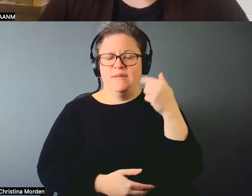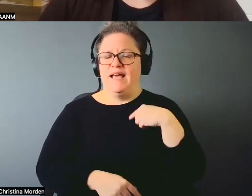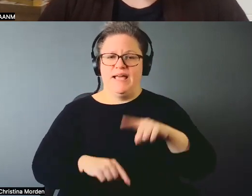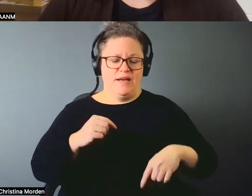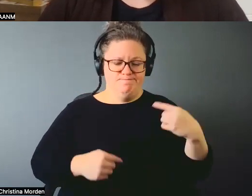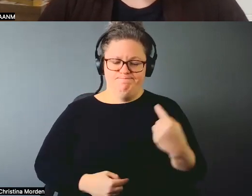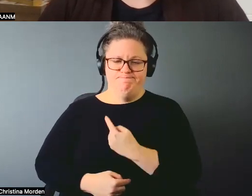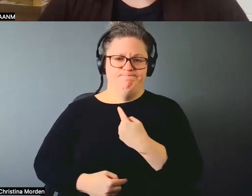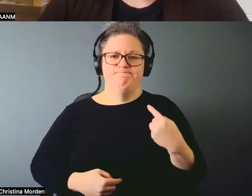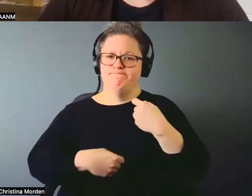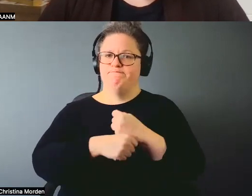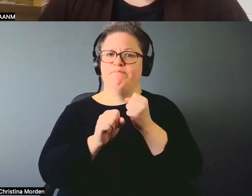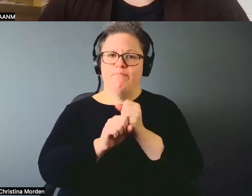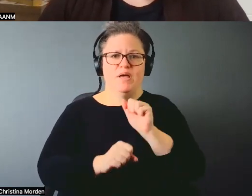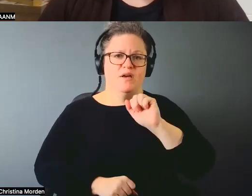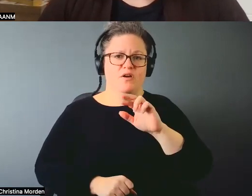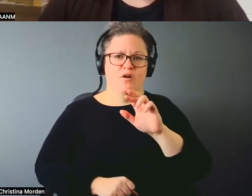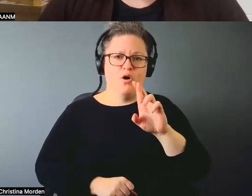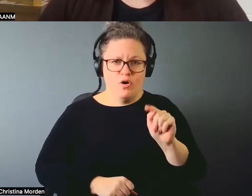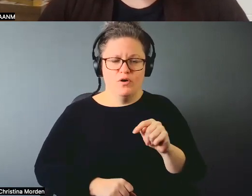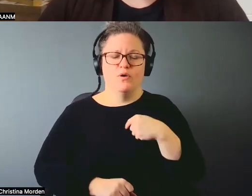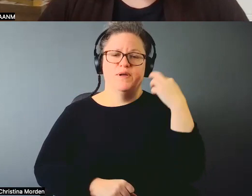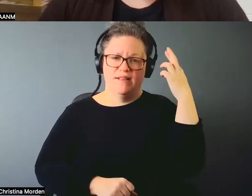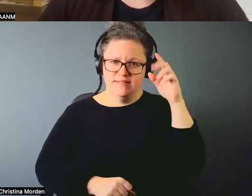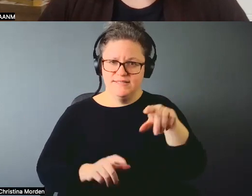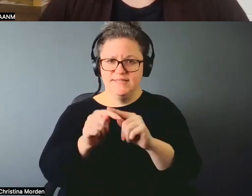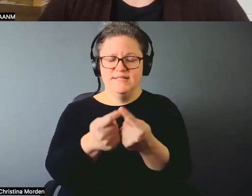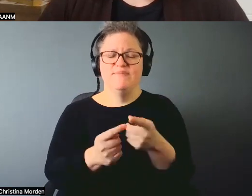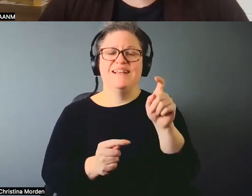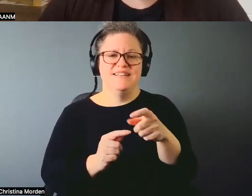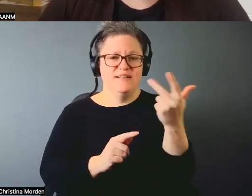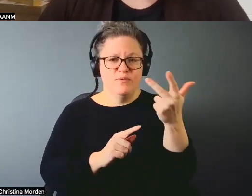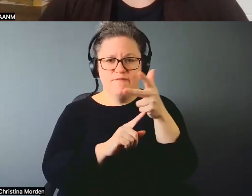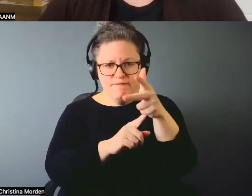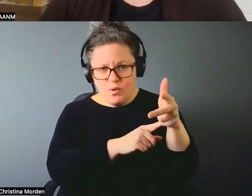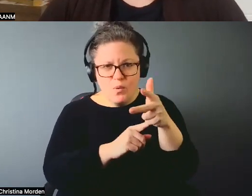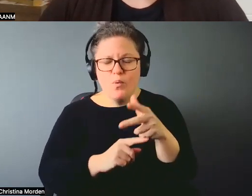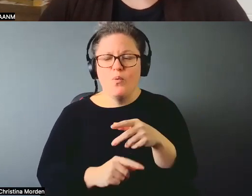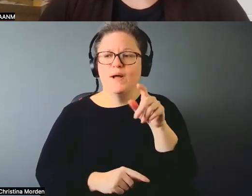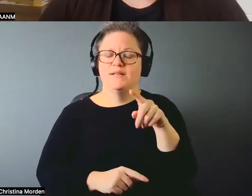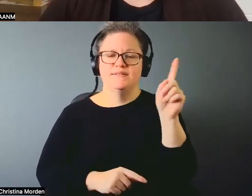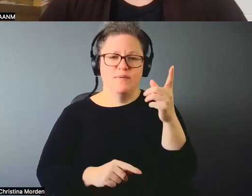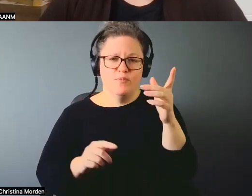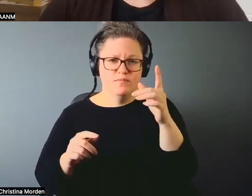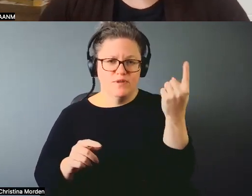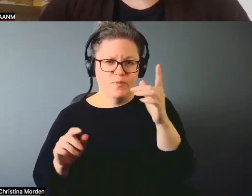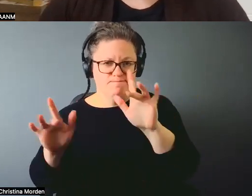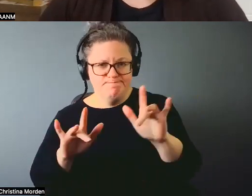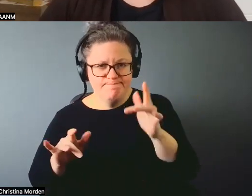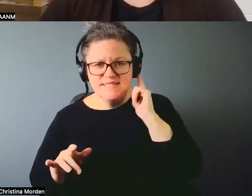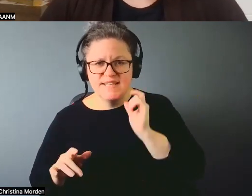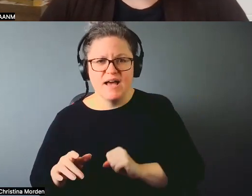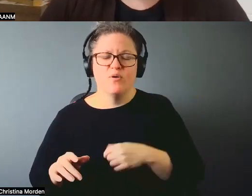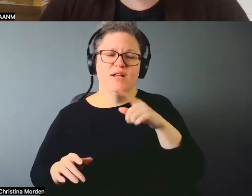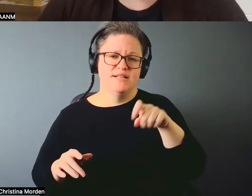a solo artist that I needed a team, I needed a videographer, a sound engineer, a photographer, a